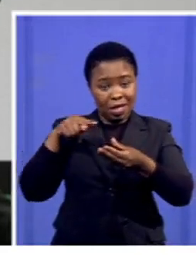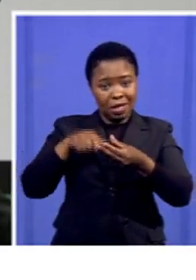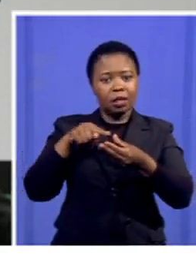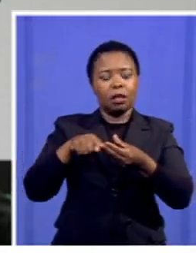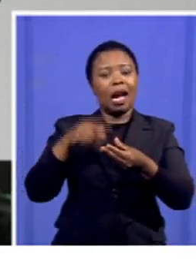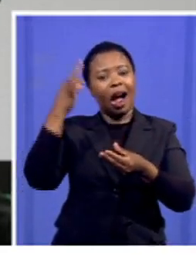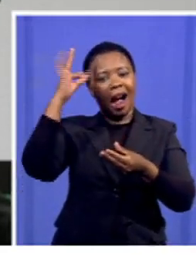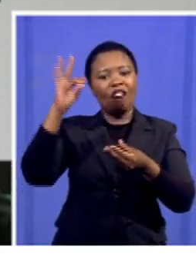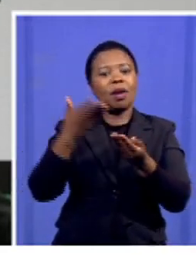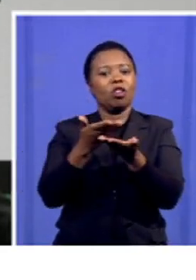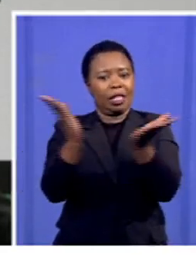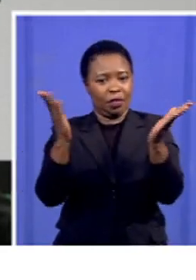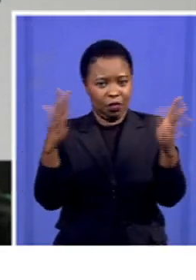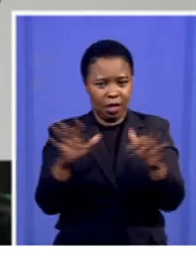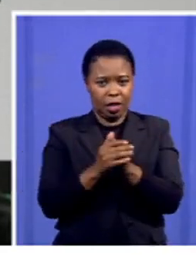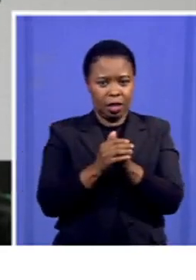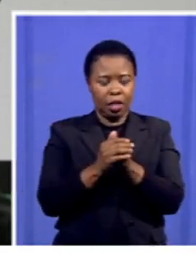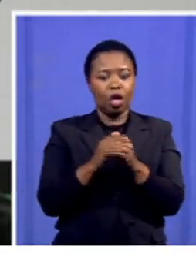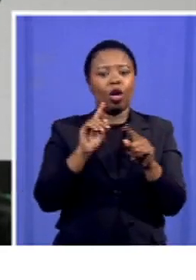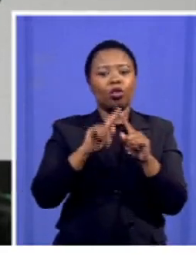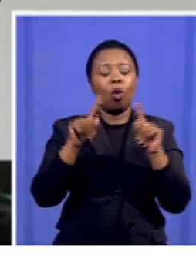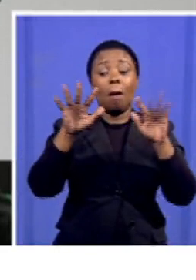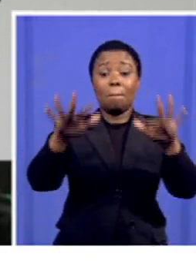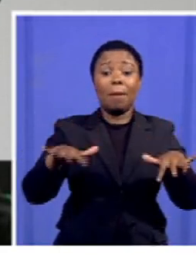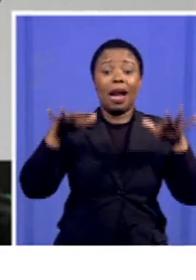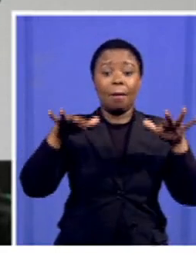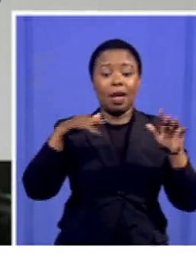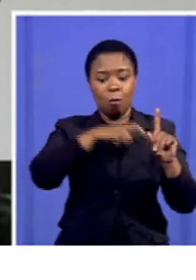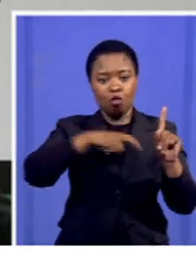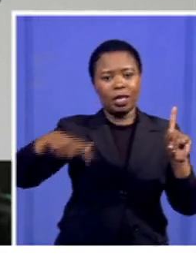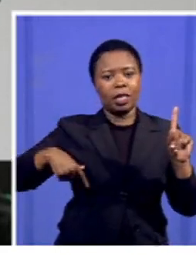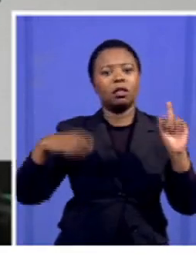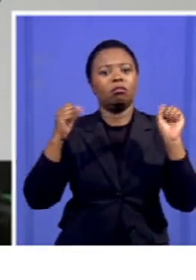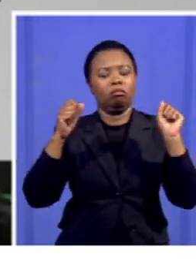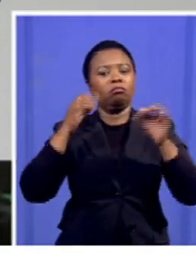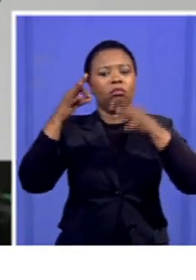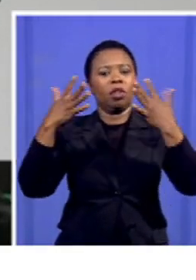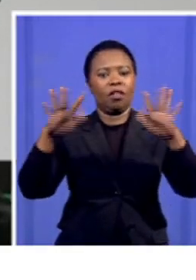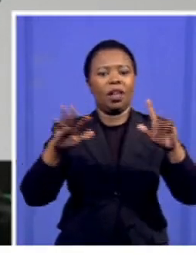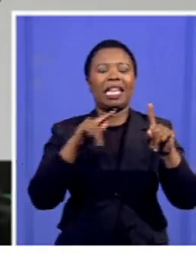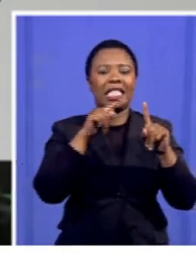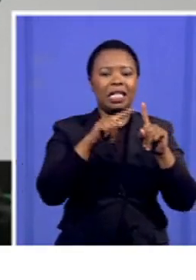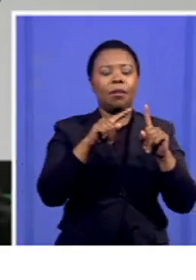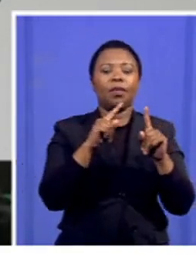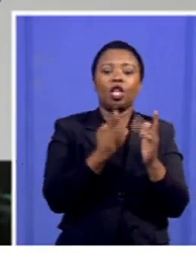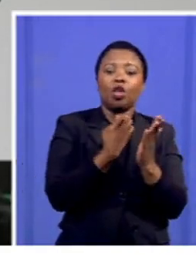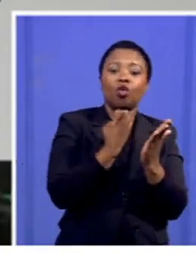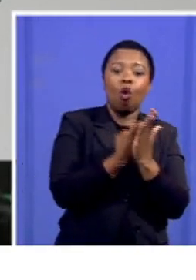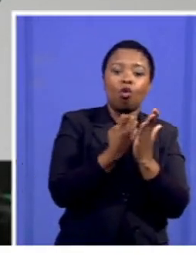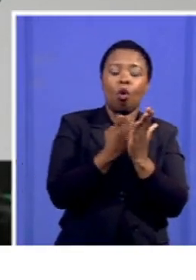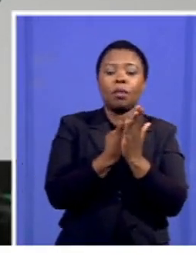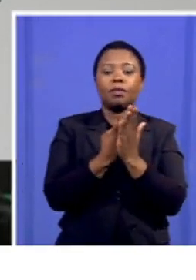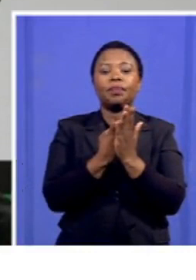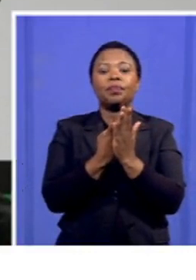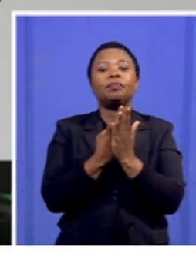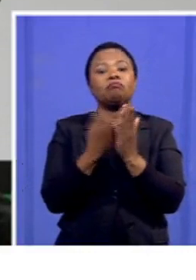government, entabled by the President in Parliament, which is the Economic Reconstruction and Recovery Plan. In the plan